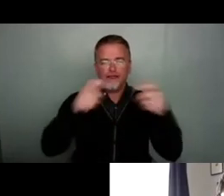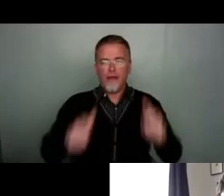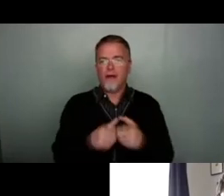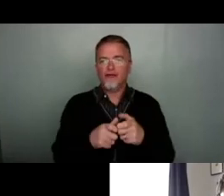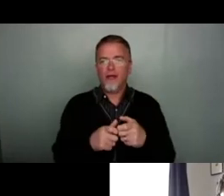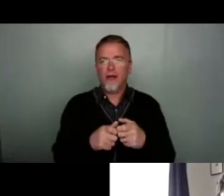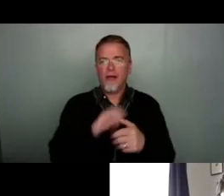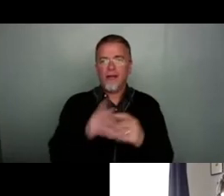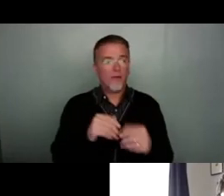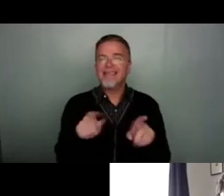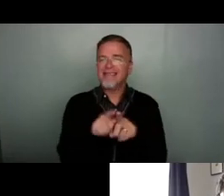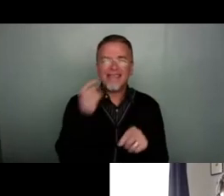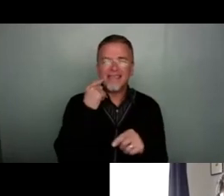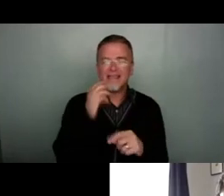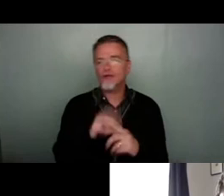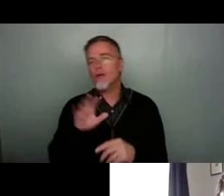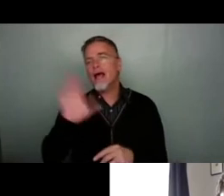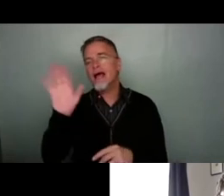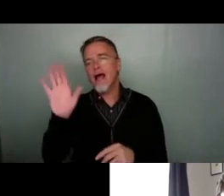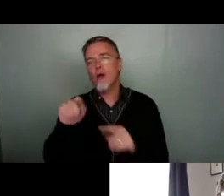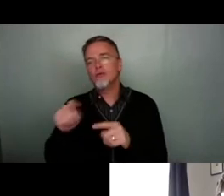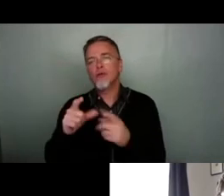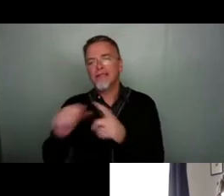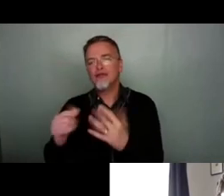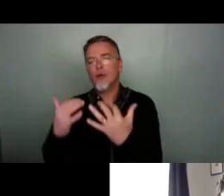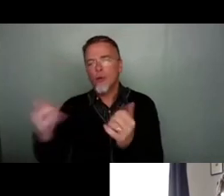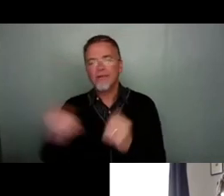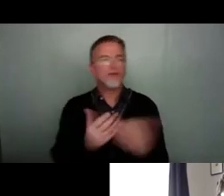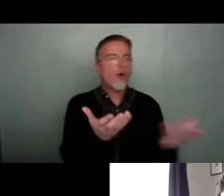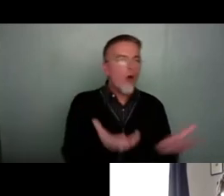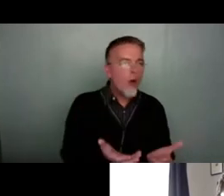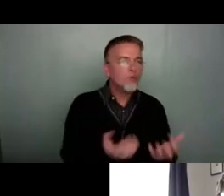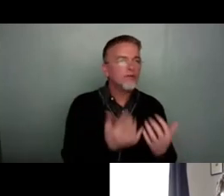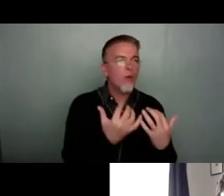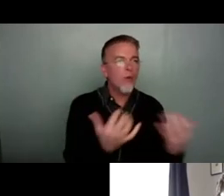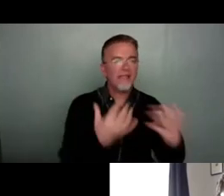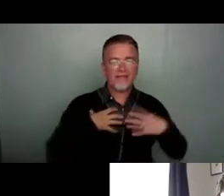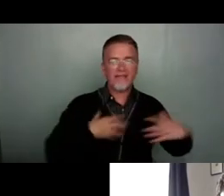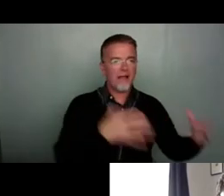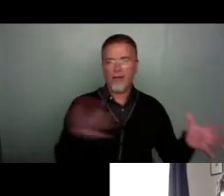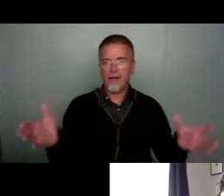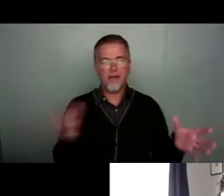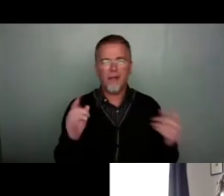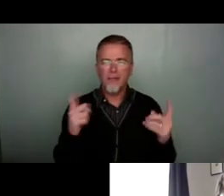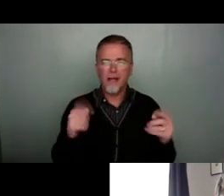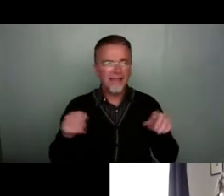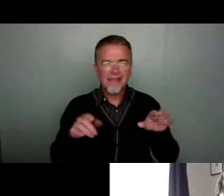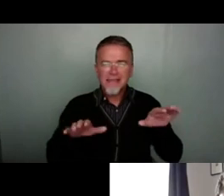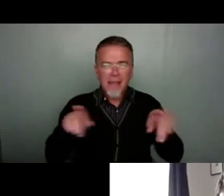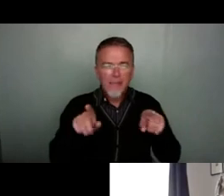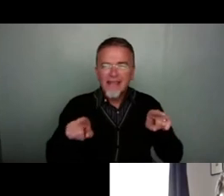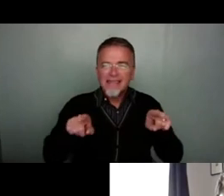digitally or to host an audience physically, but to find something that feels like an analogous. It's like,